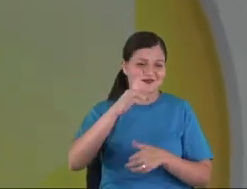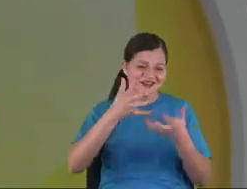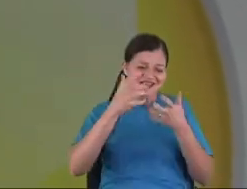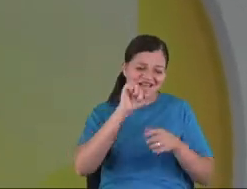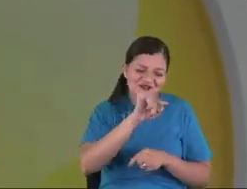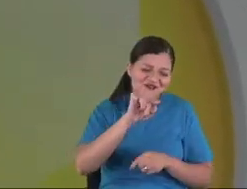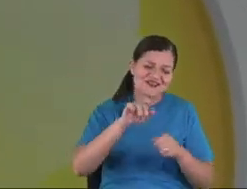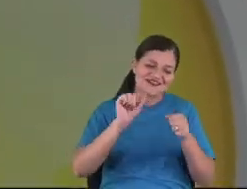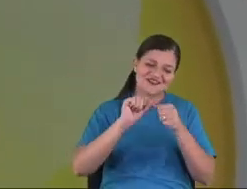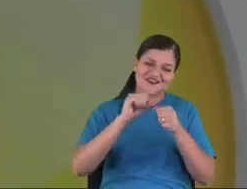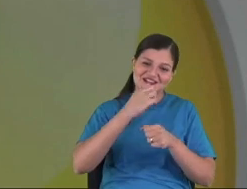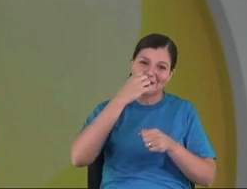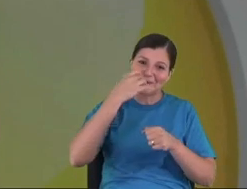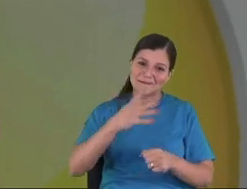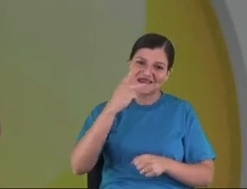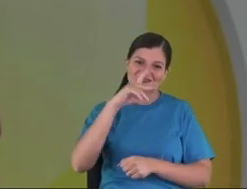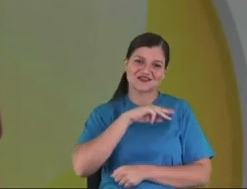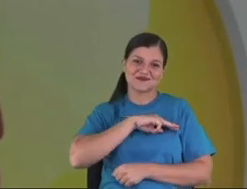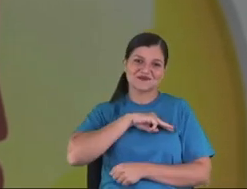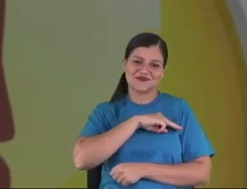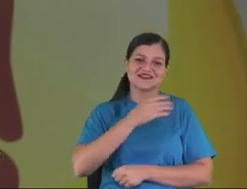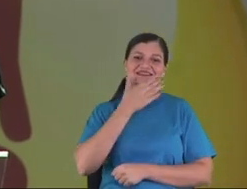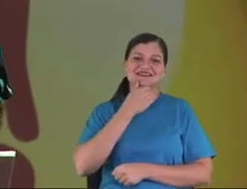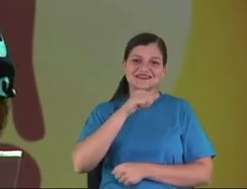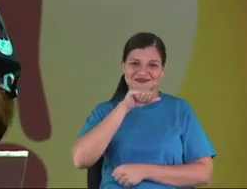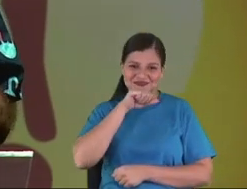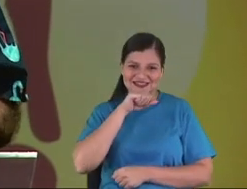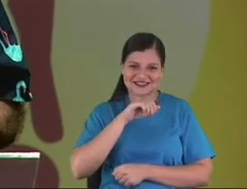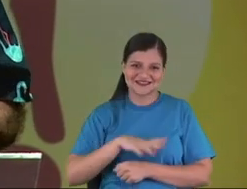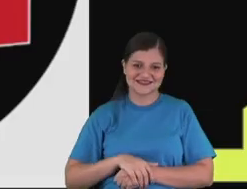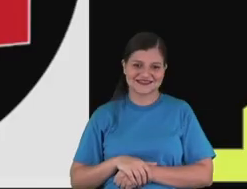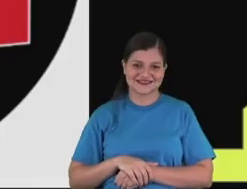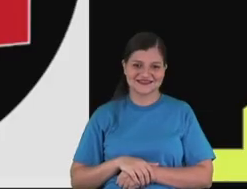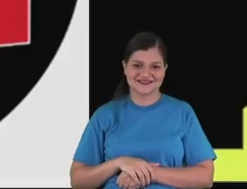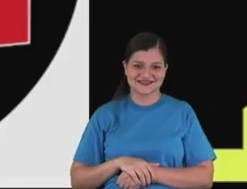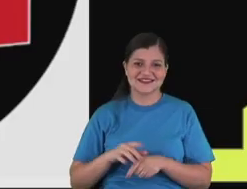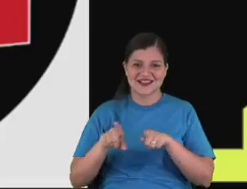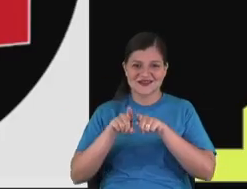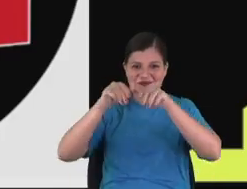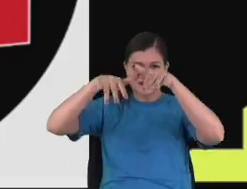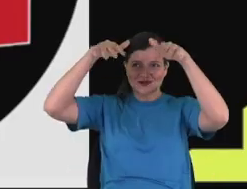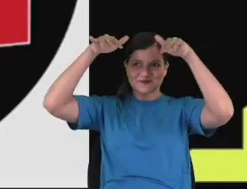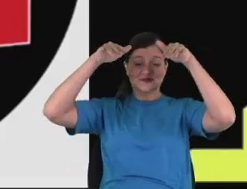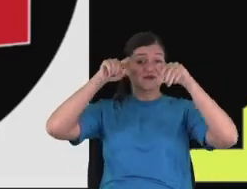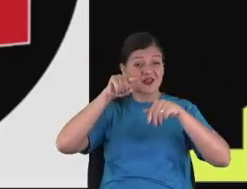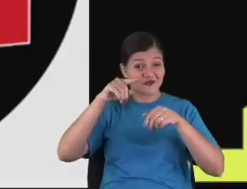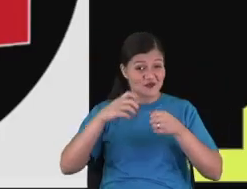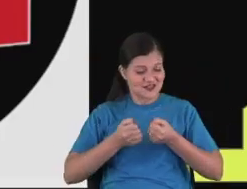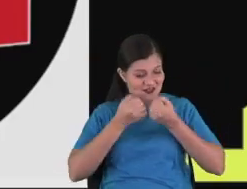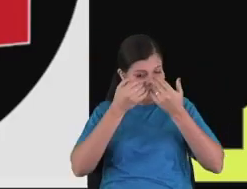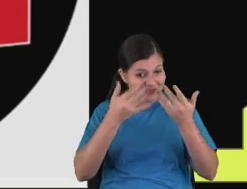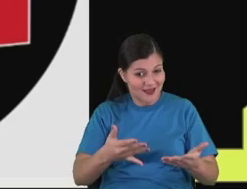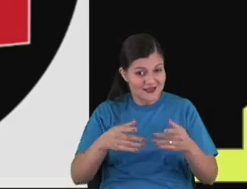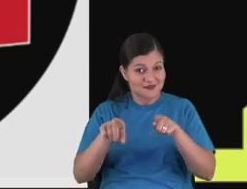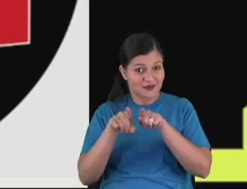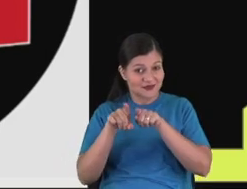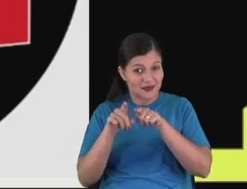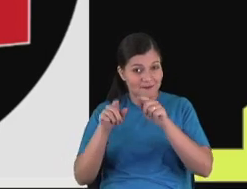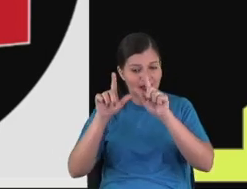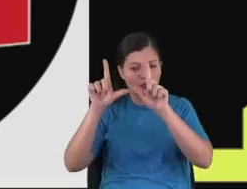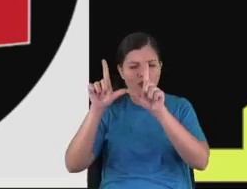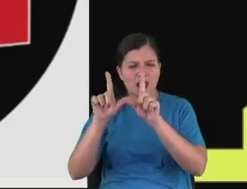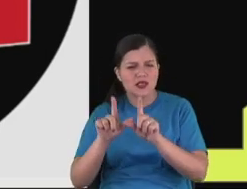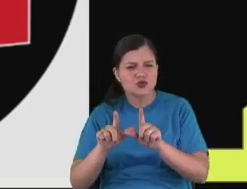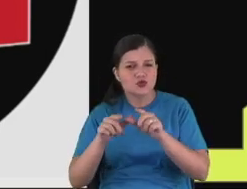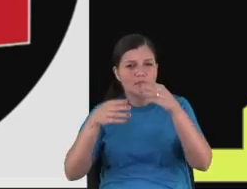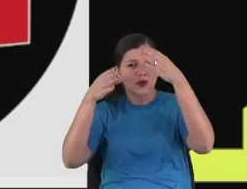loves you, too. You do a great ministry as a father. You receive